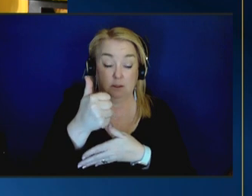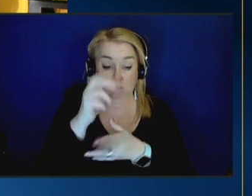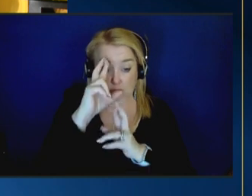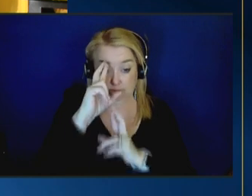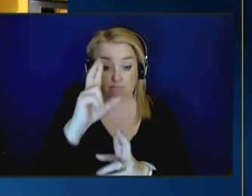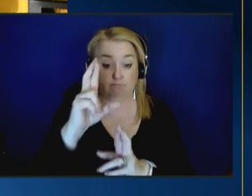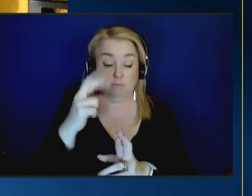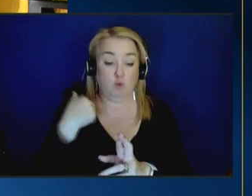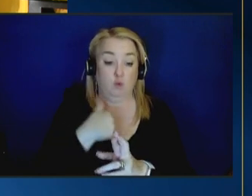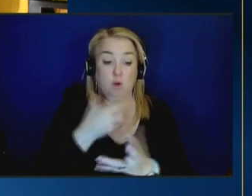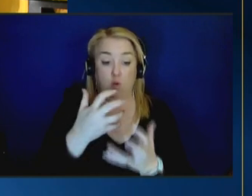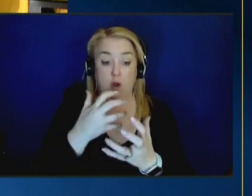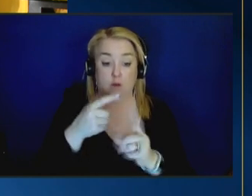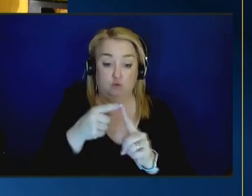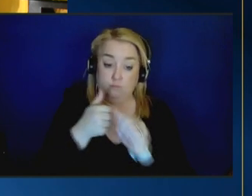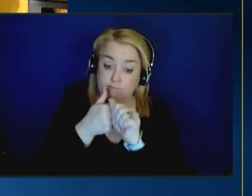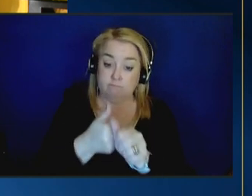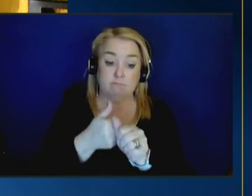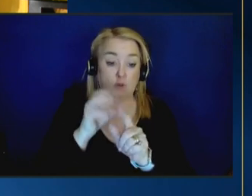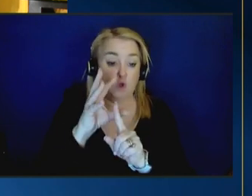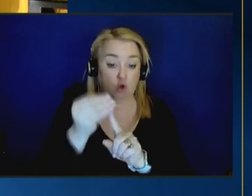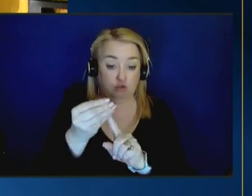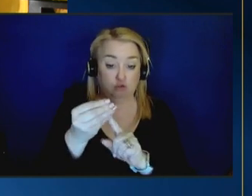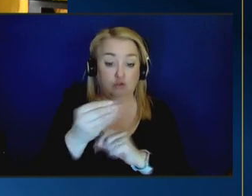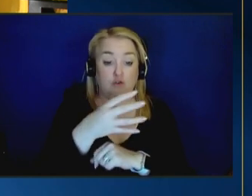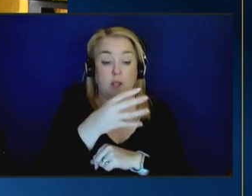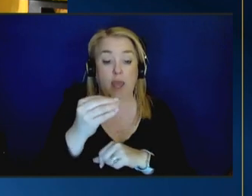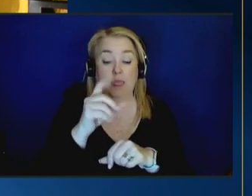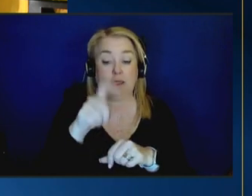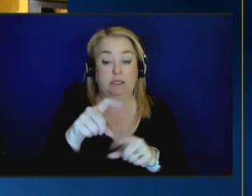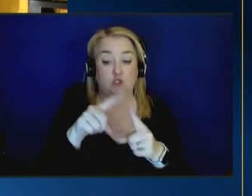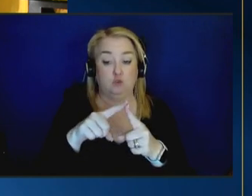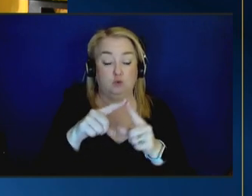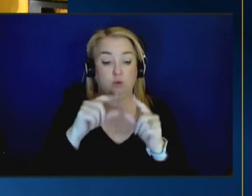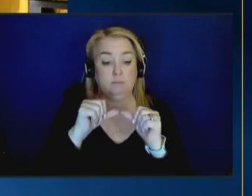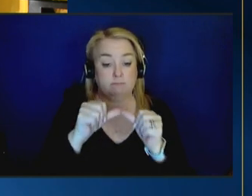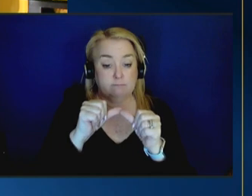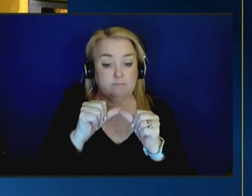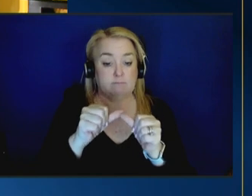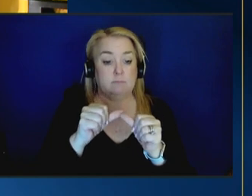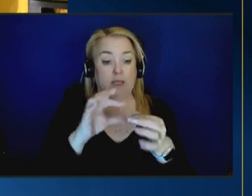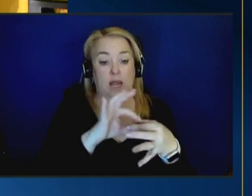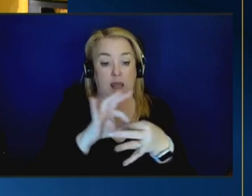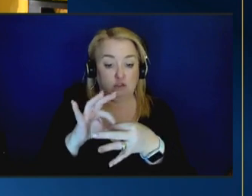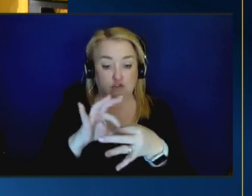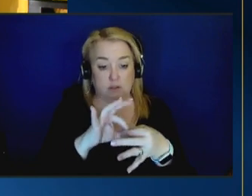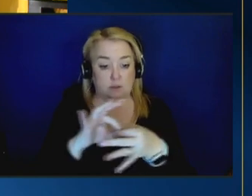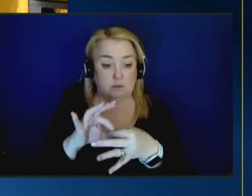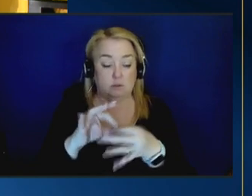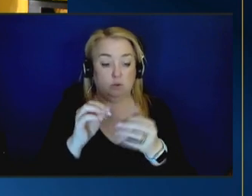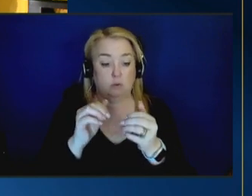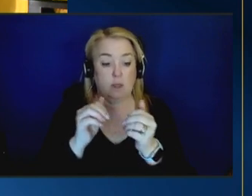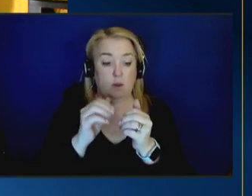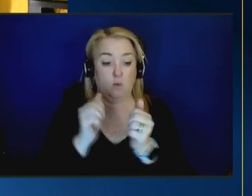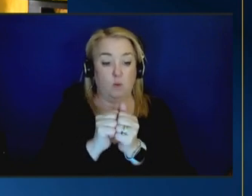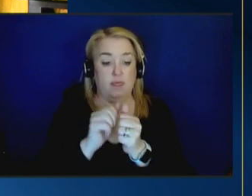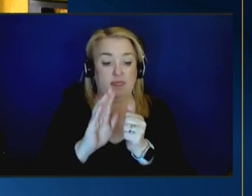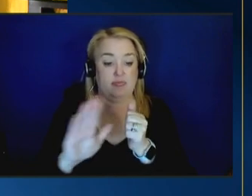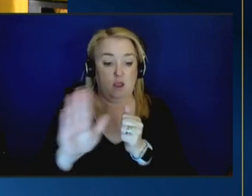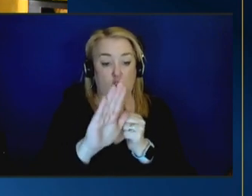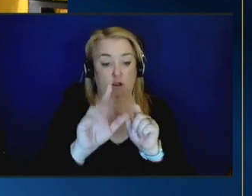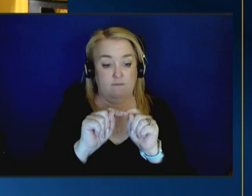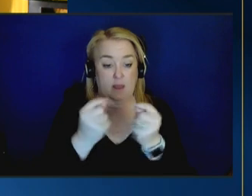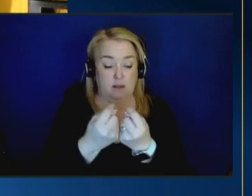with tribal culture um and because there's a need to maintain tribal connections and relationships for children with their with their their tribal communities so